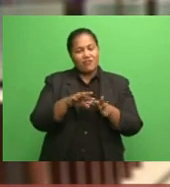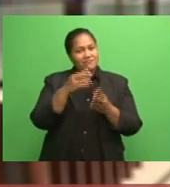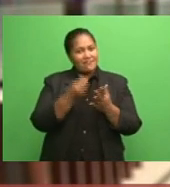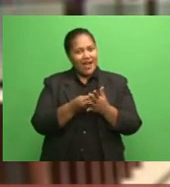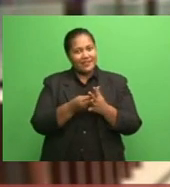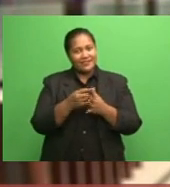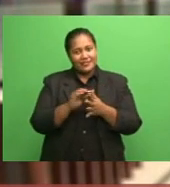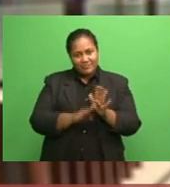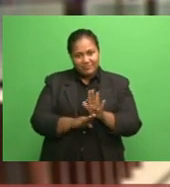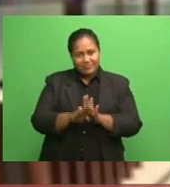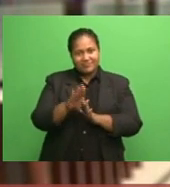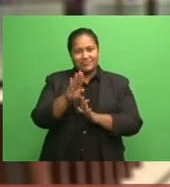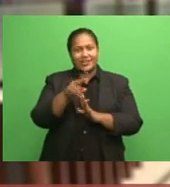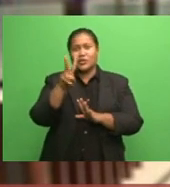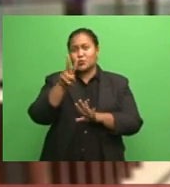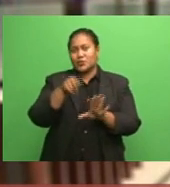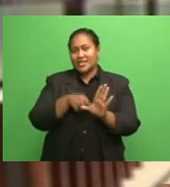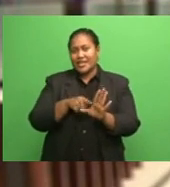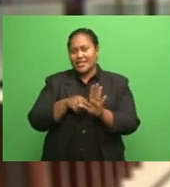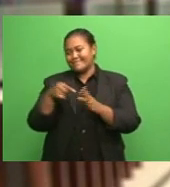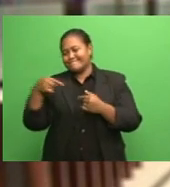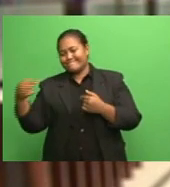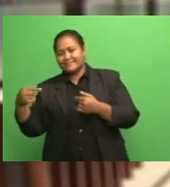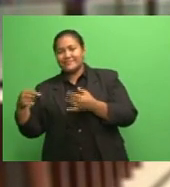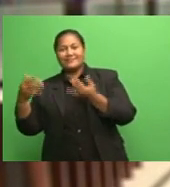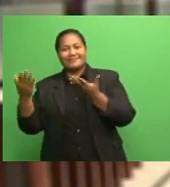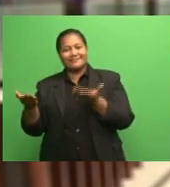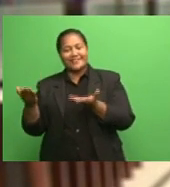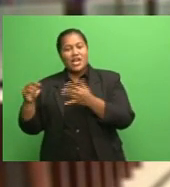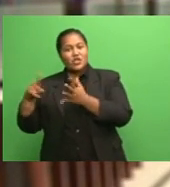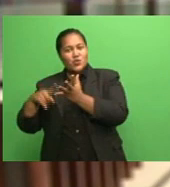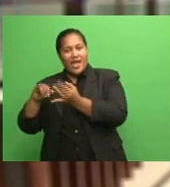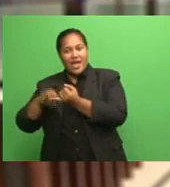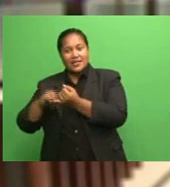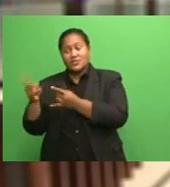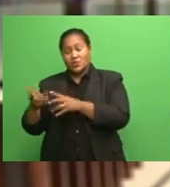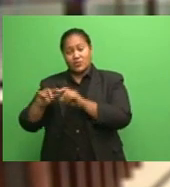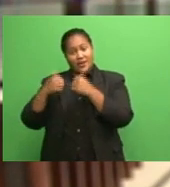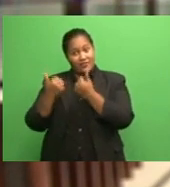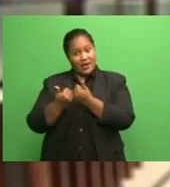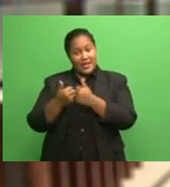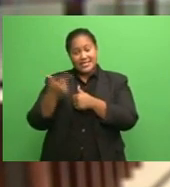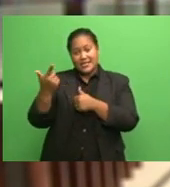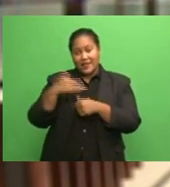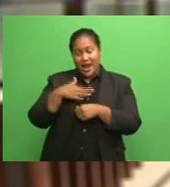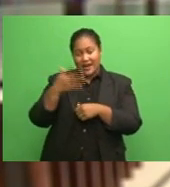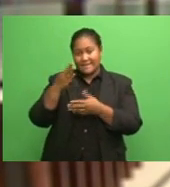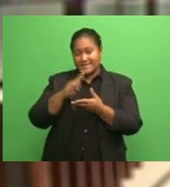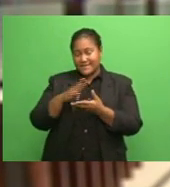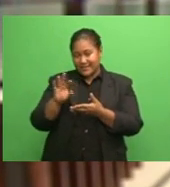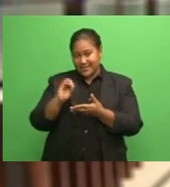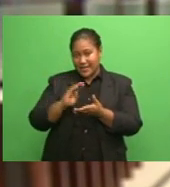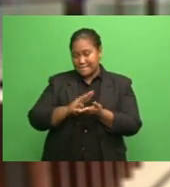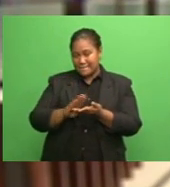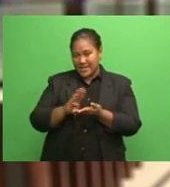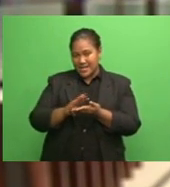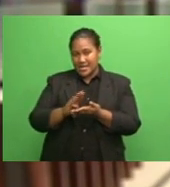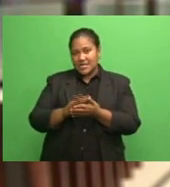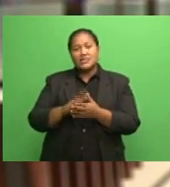in nearly two years against the U.S., following EU's agreement on a 750 billion euro recovery fund.